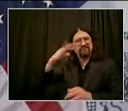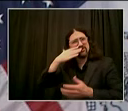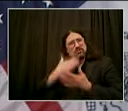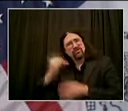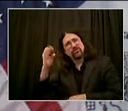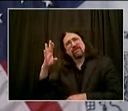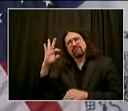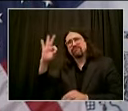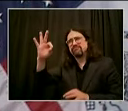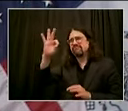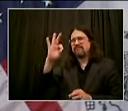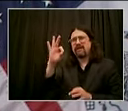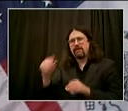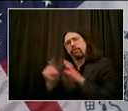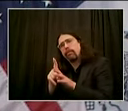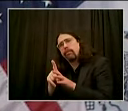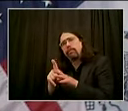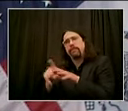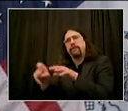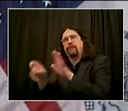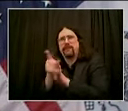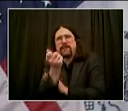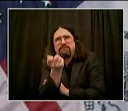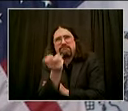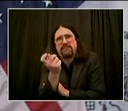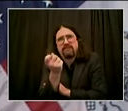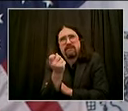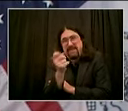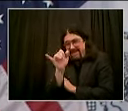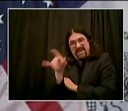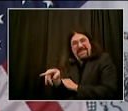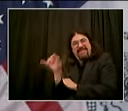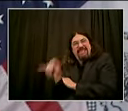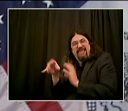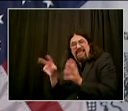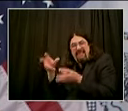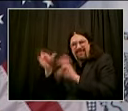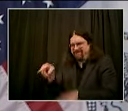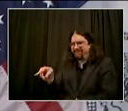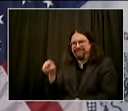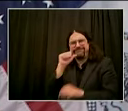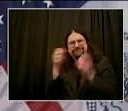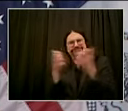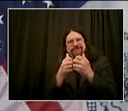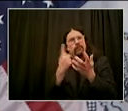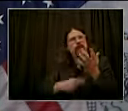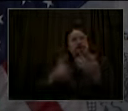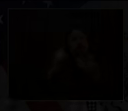disrespectful to the people that serve. There are some that harbor racism in their hearts. These people should not be in the police force. And it's our job to get them out.